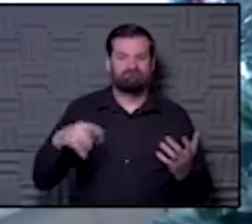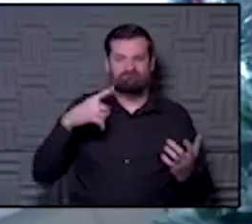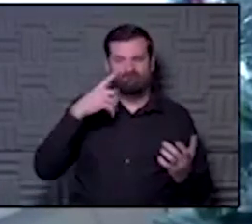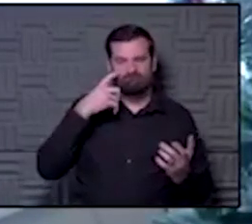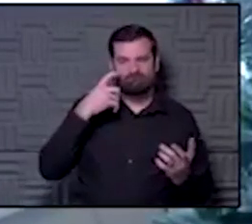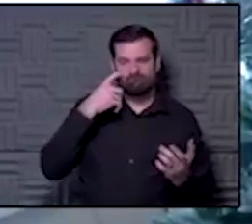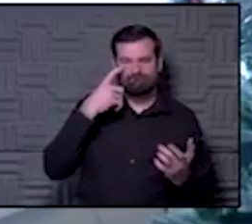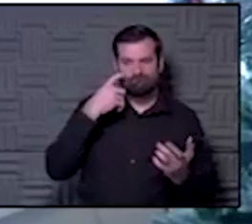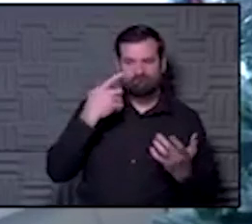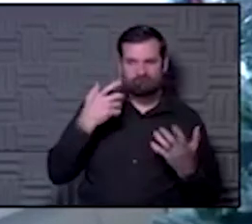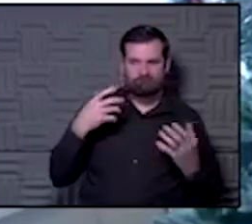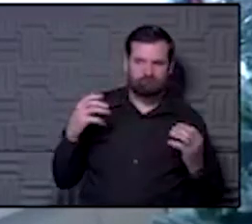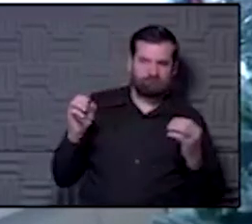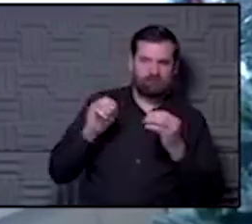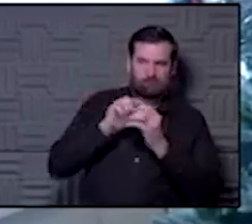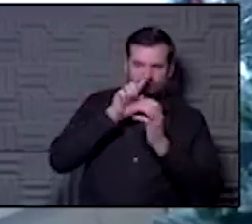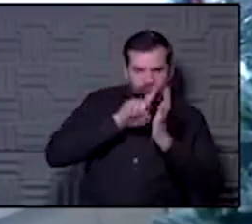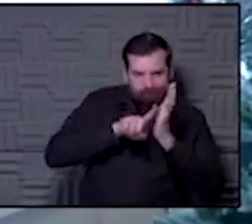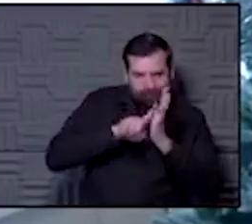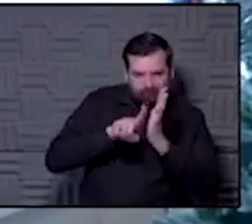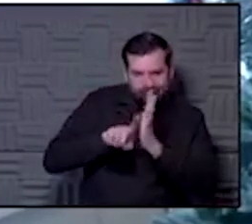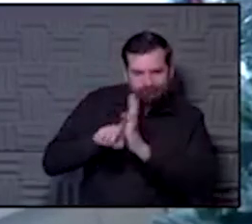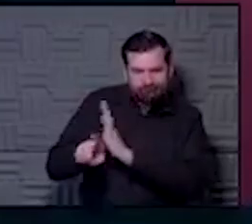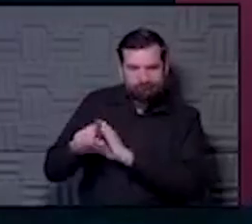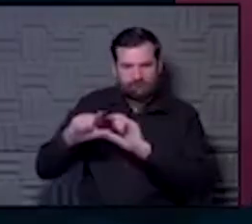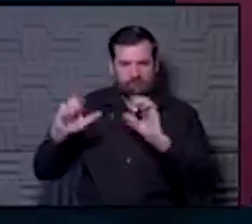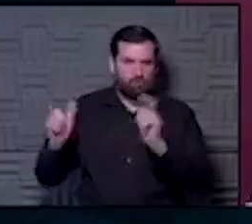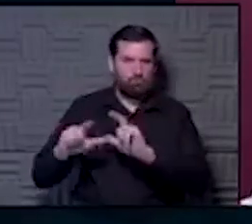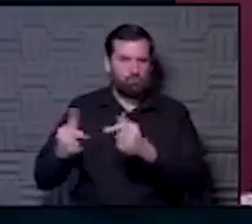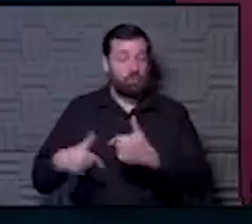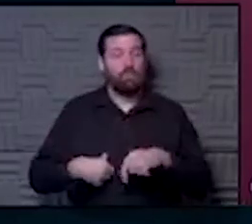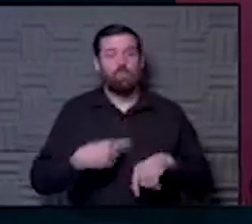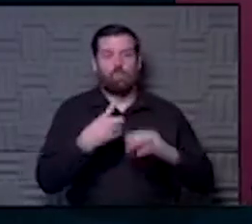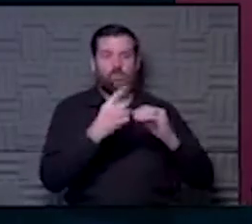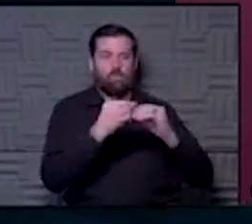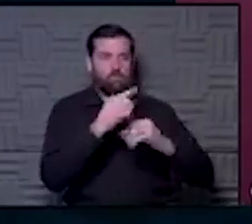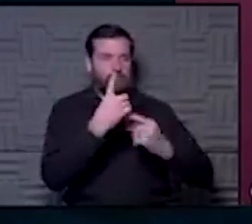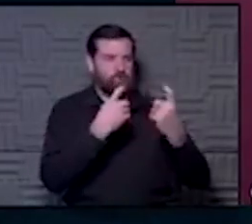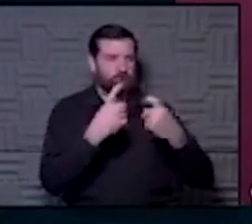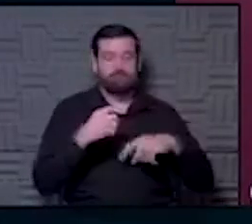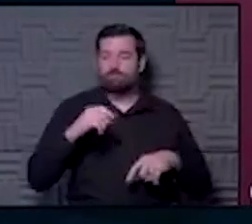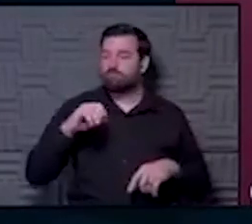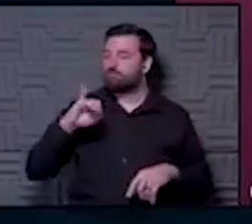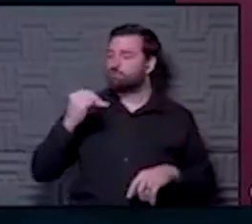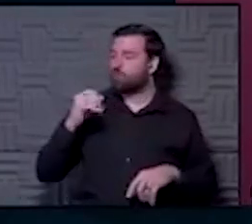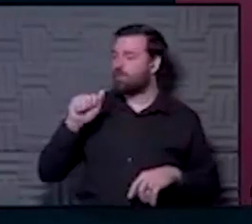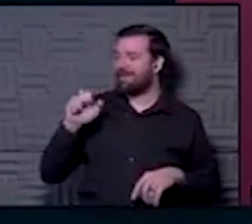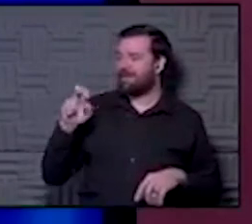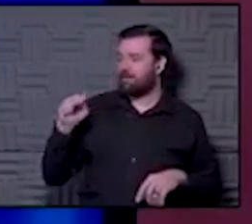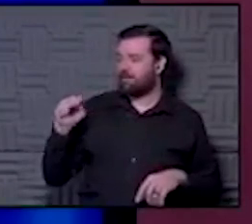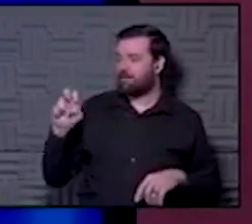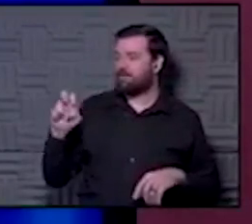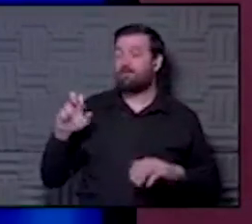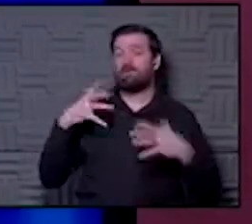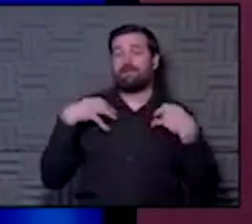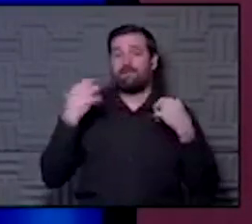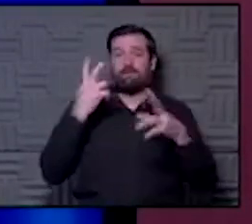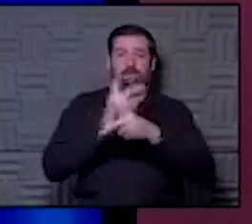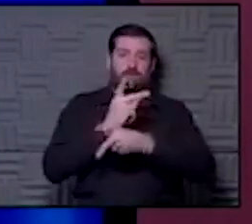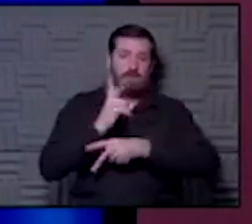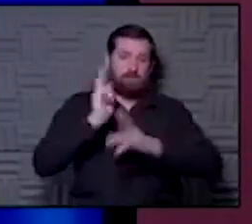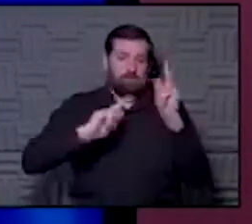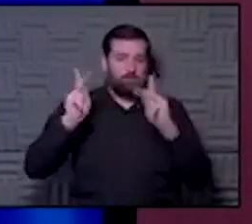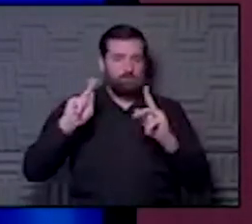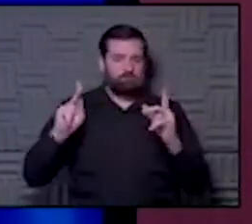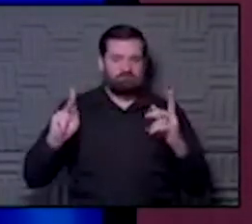you get into much smaller groups of people. You bet. All right, Jill, one more question. Joanne says that she's hearing that healthcare people are